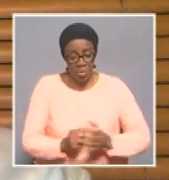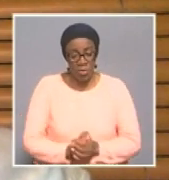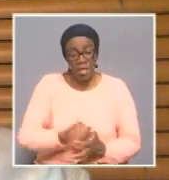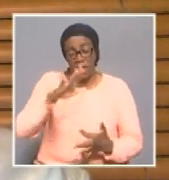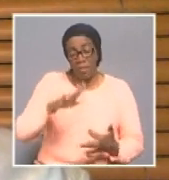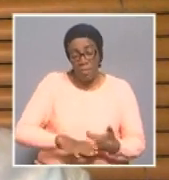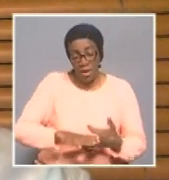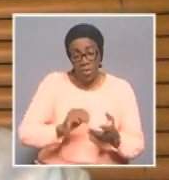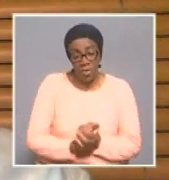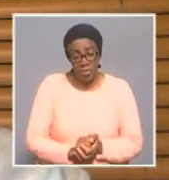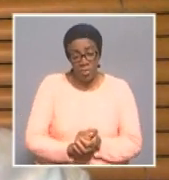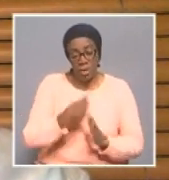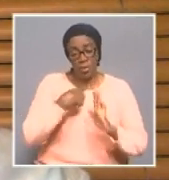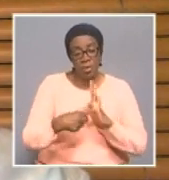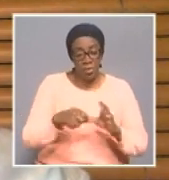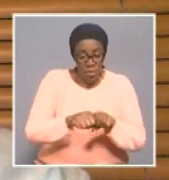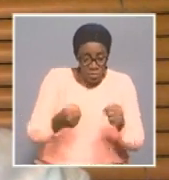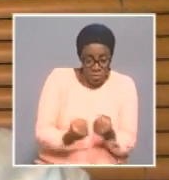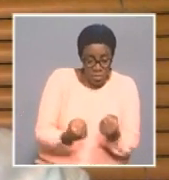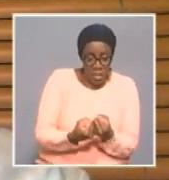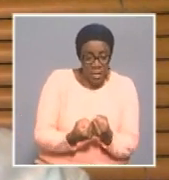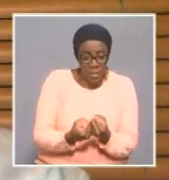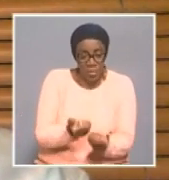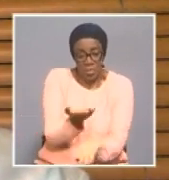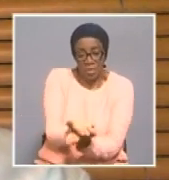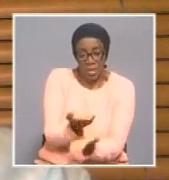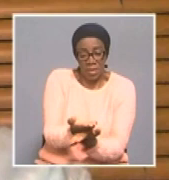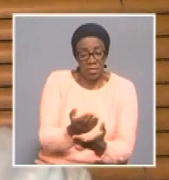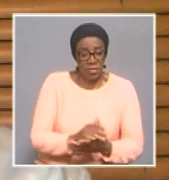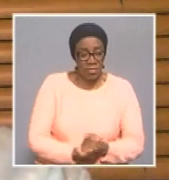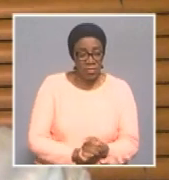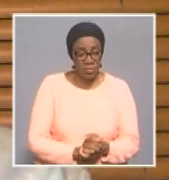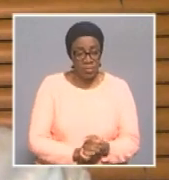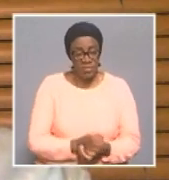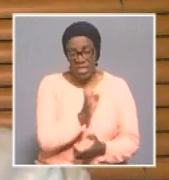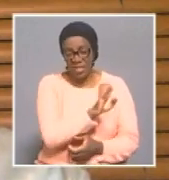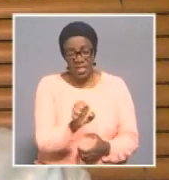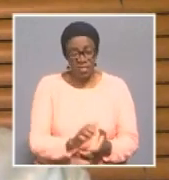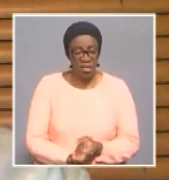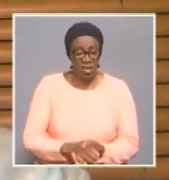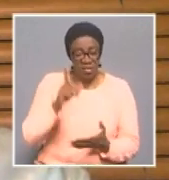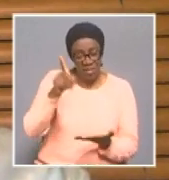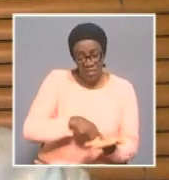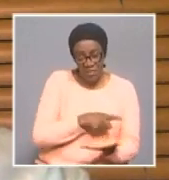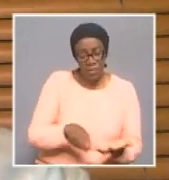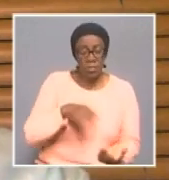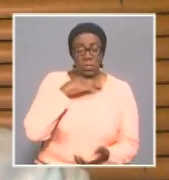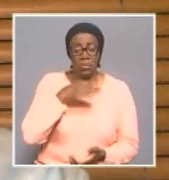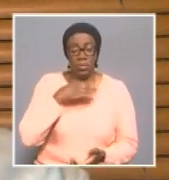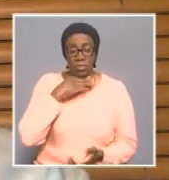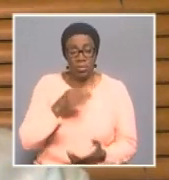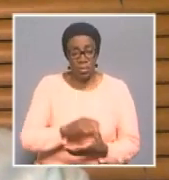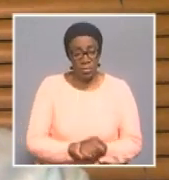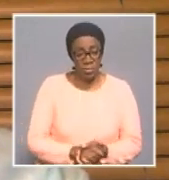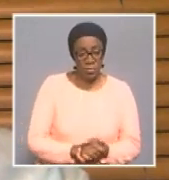politicization, the lockdown issues. not going with that, but the lockdown has been used as it was in